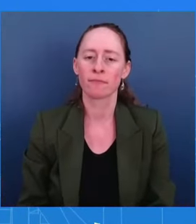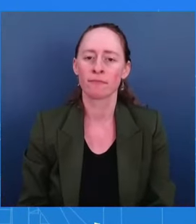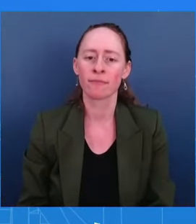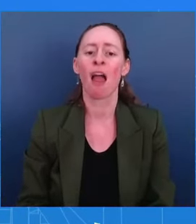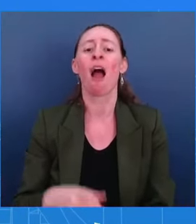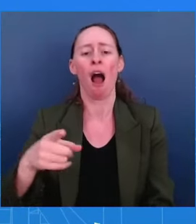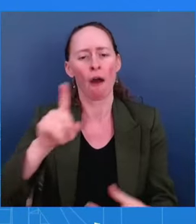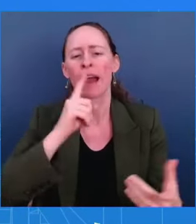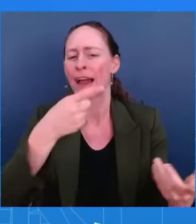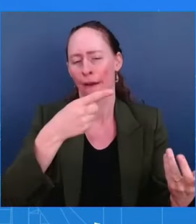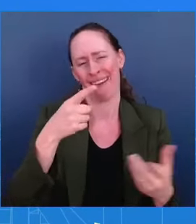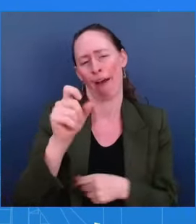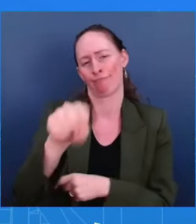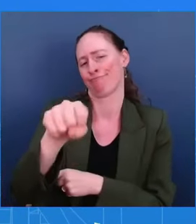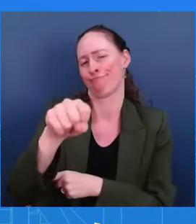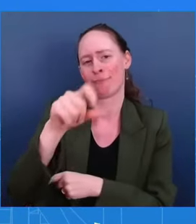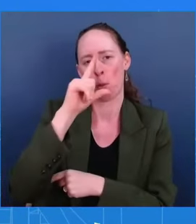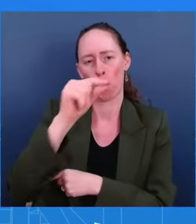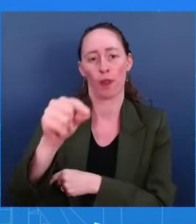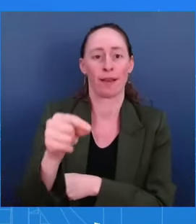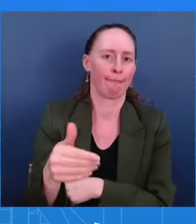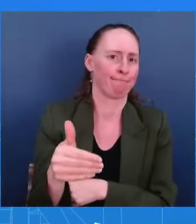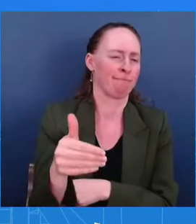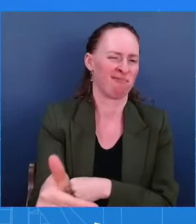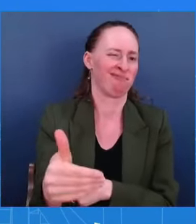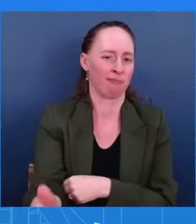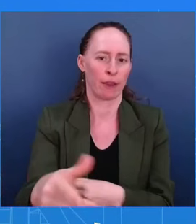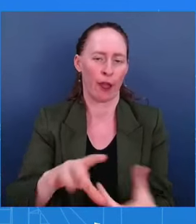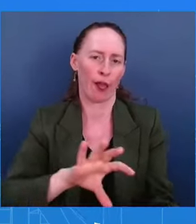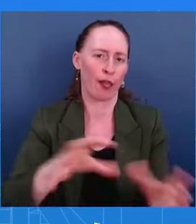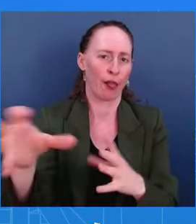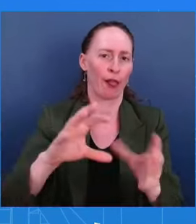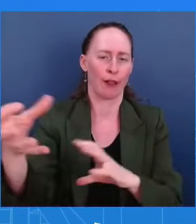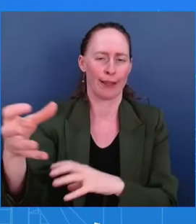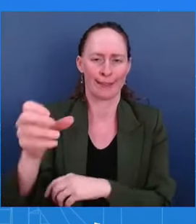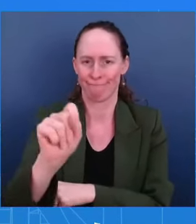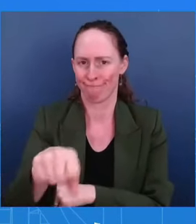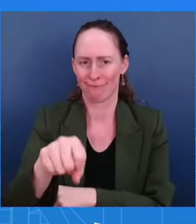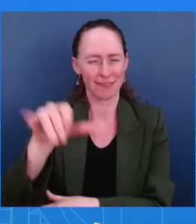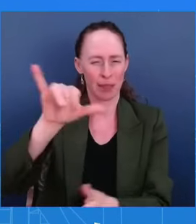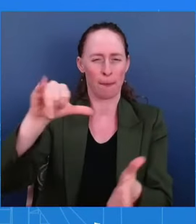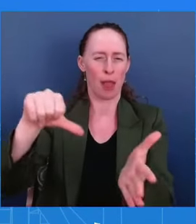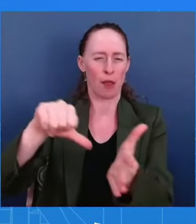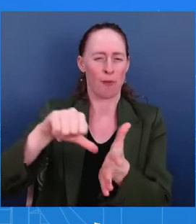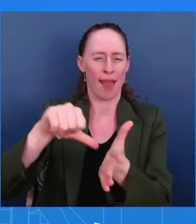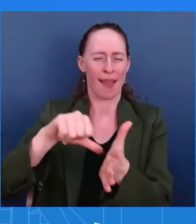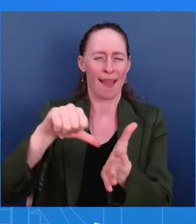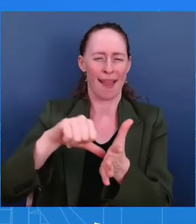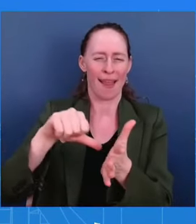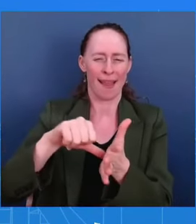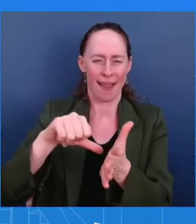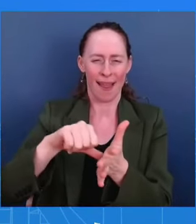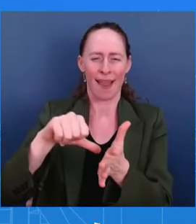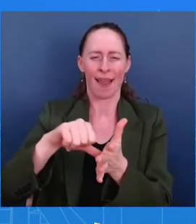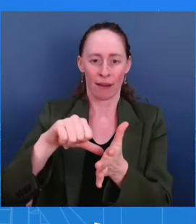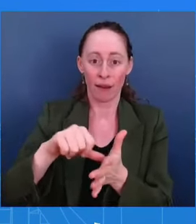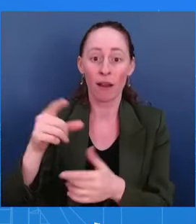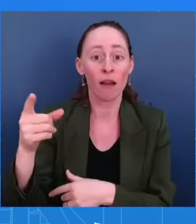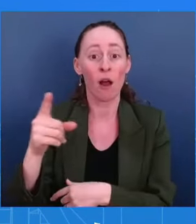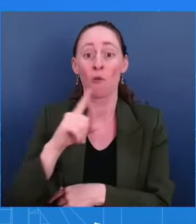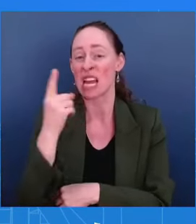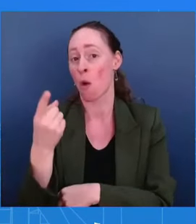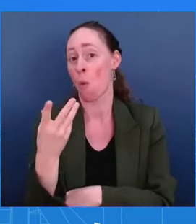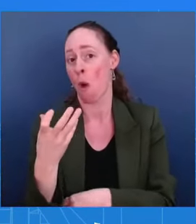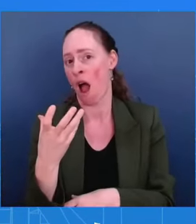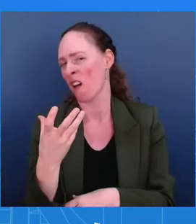were trying to denigrate former President Trump and involve themselves in his campaign to their detriment.